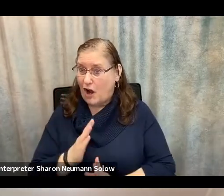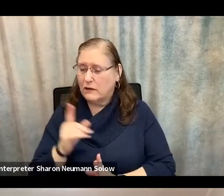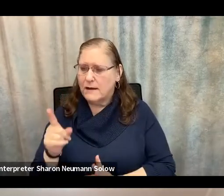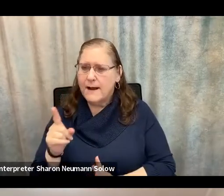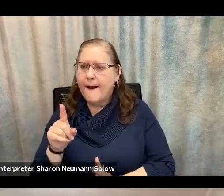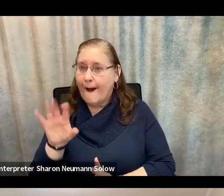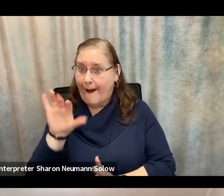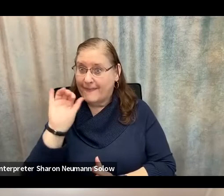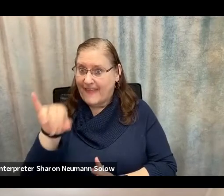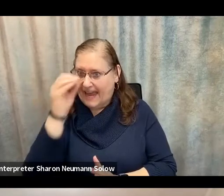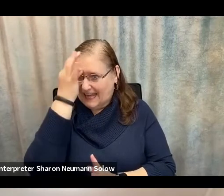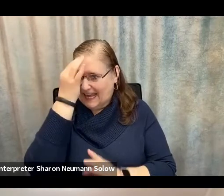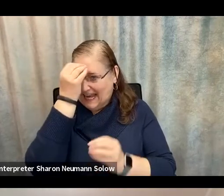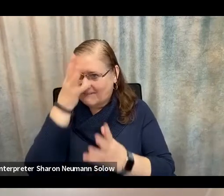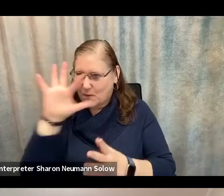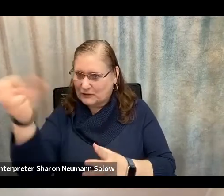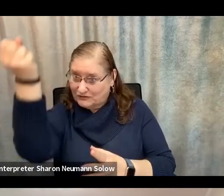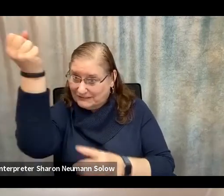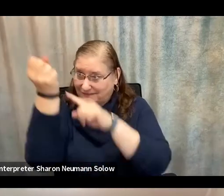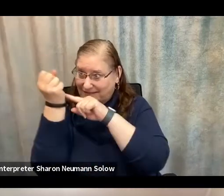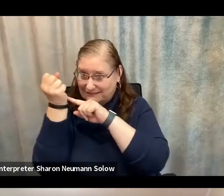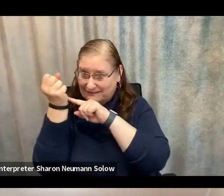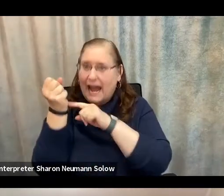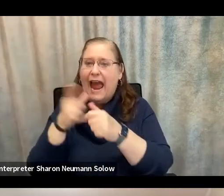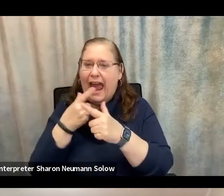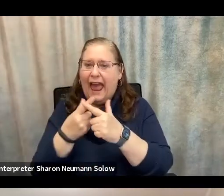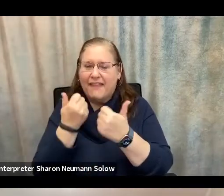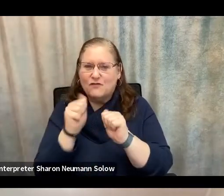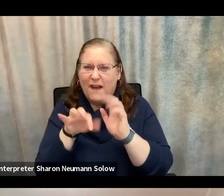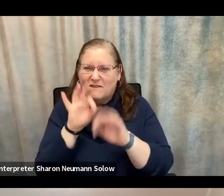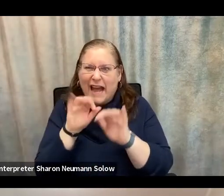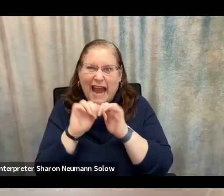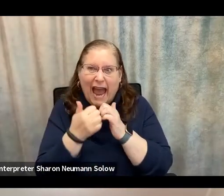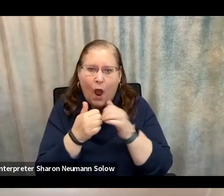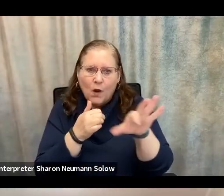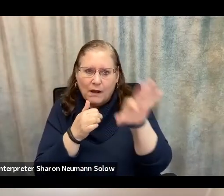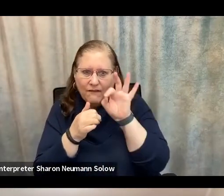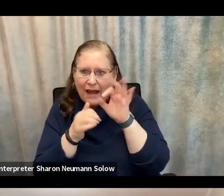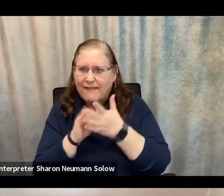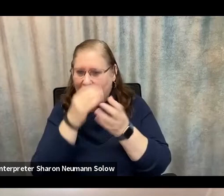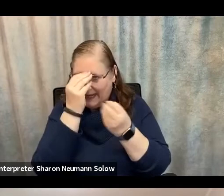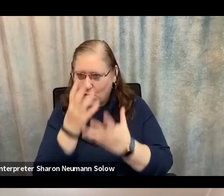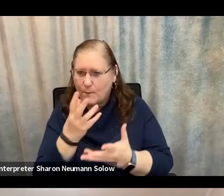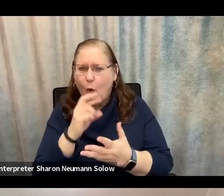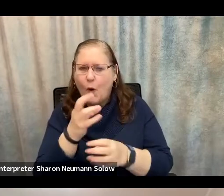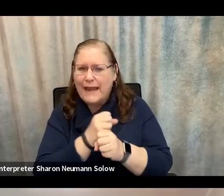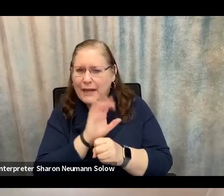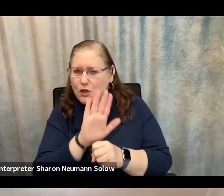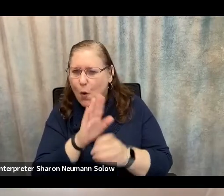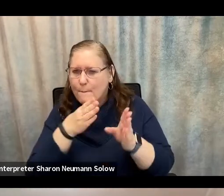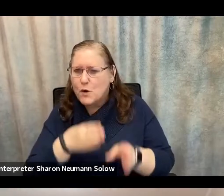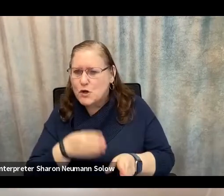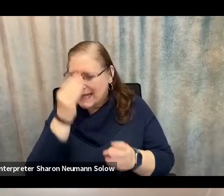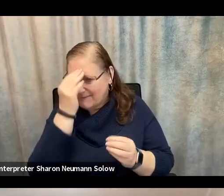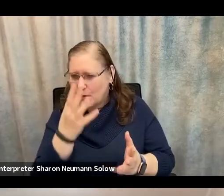find fraud schemes to be able to get that information, or to get your personal information to possibly